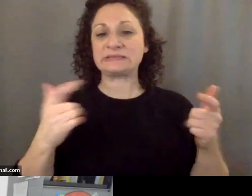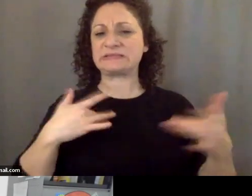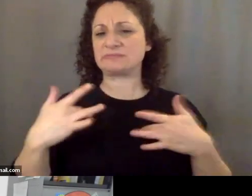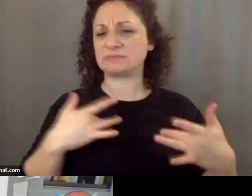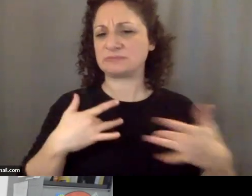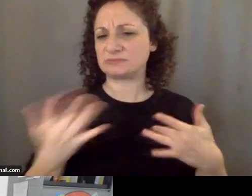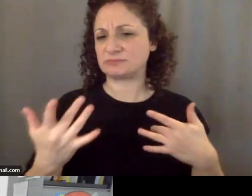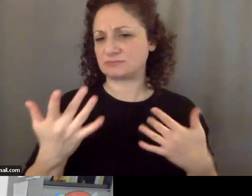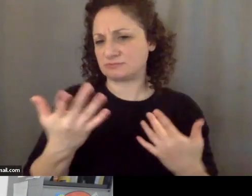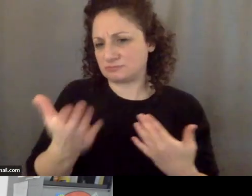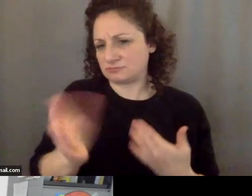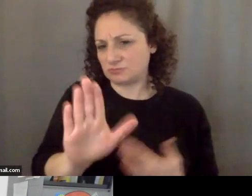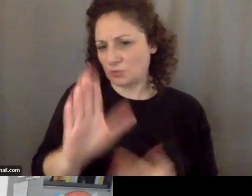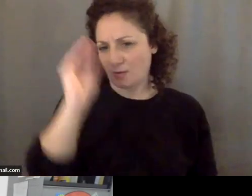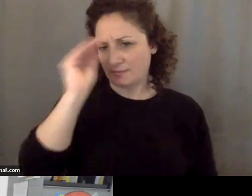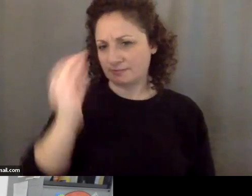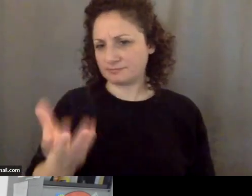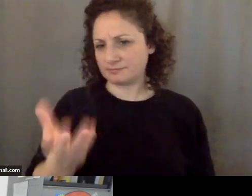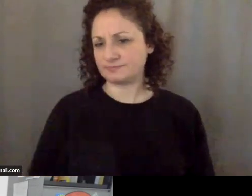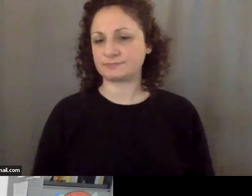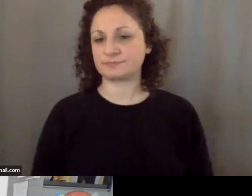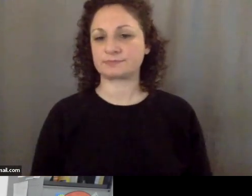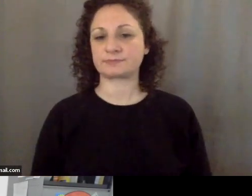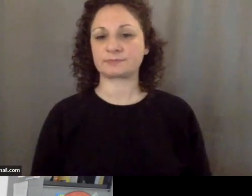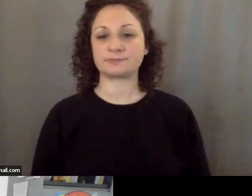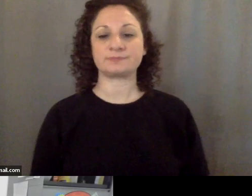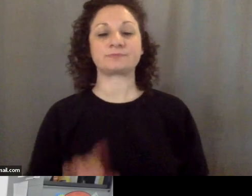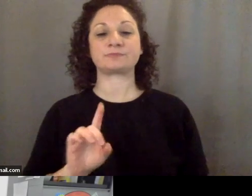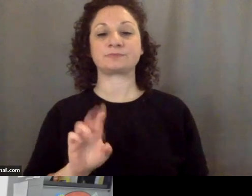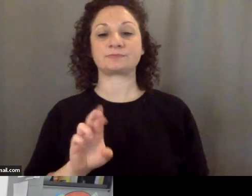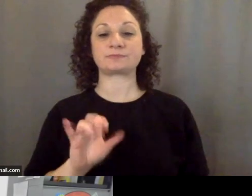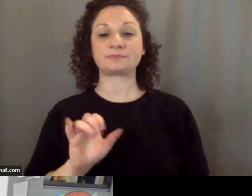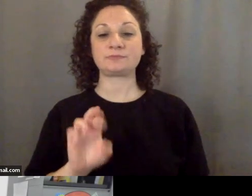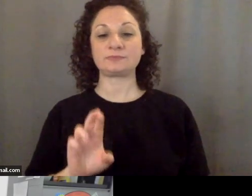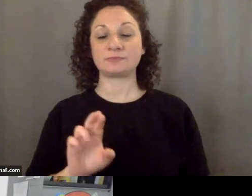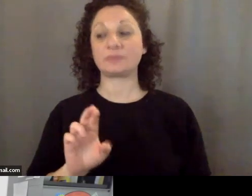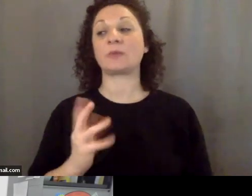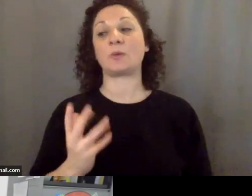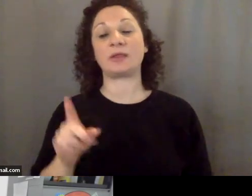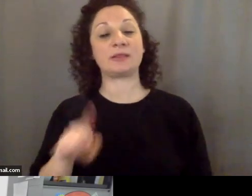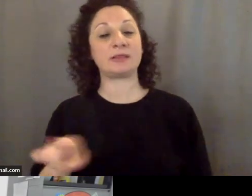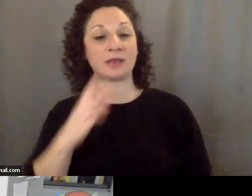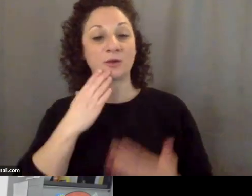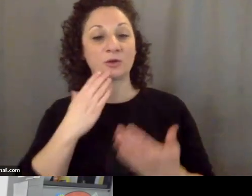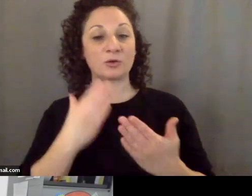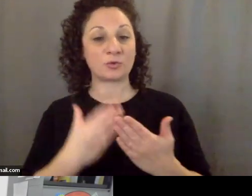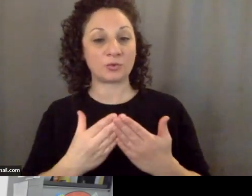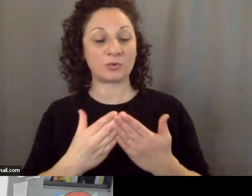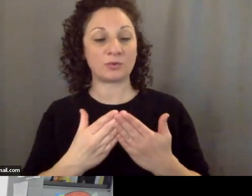in your mind? Well, they are very good at getting intelligence from